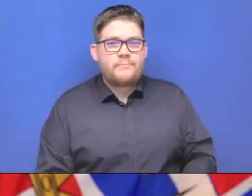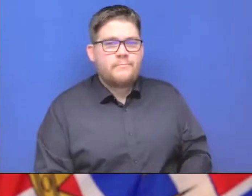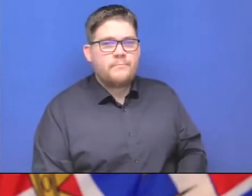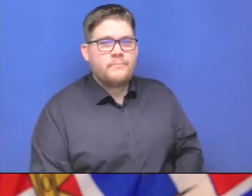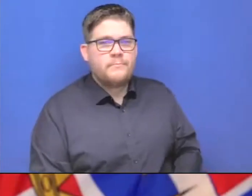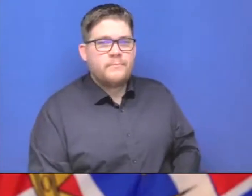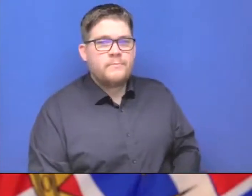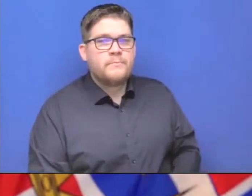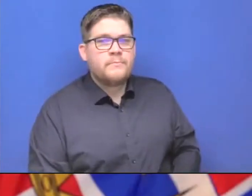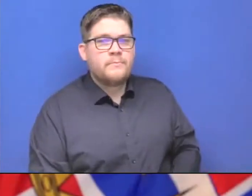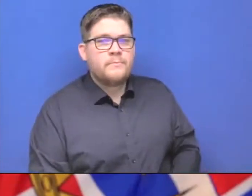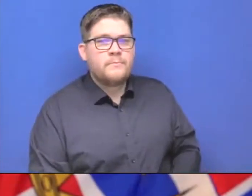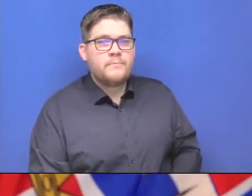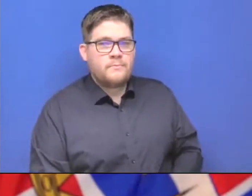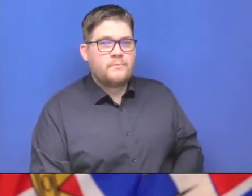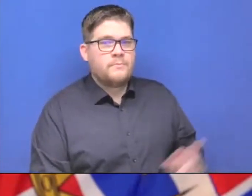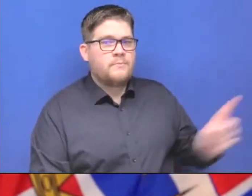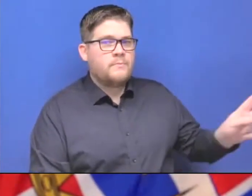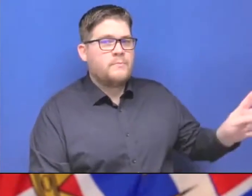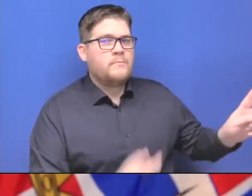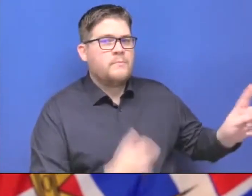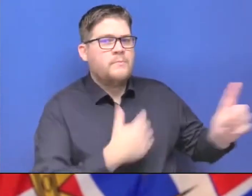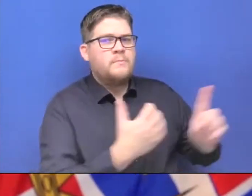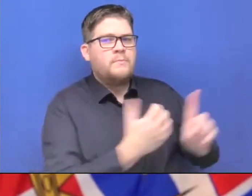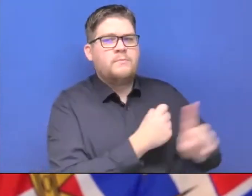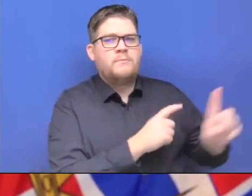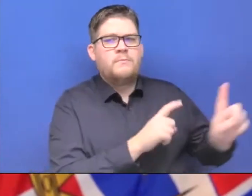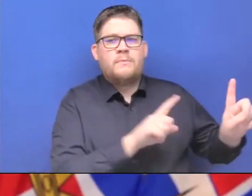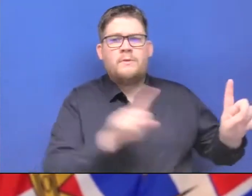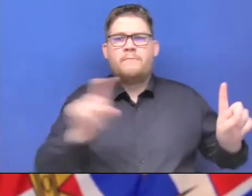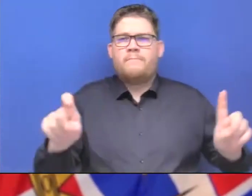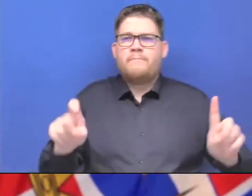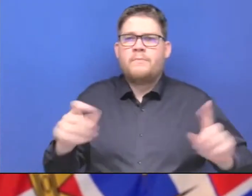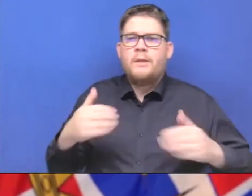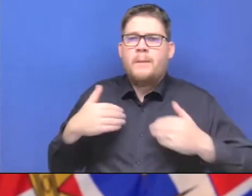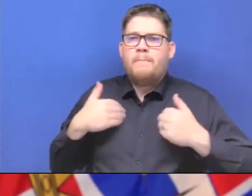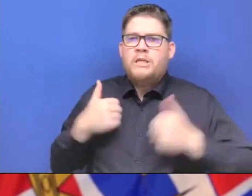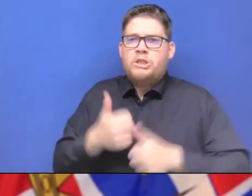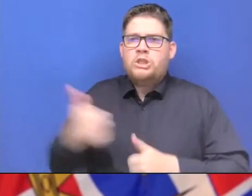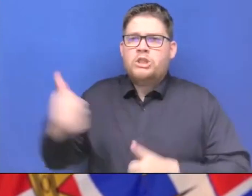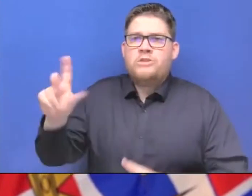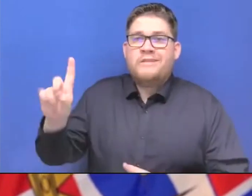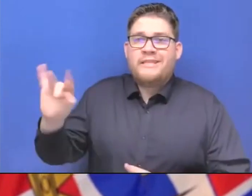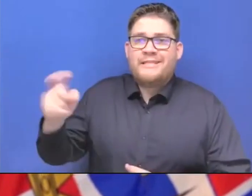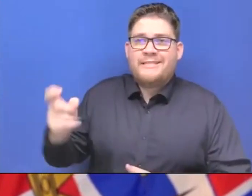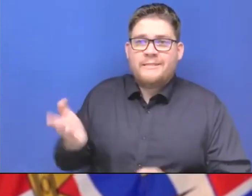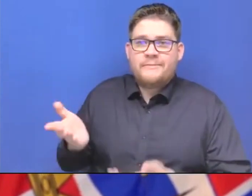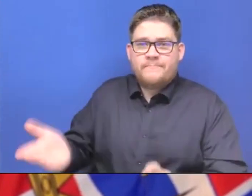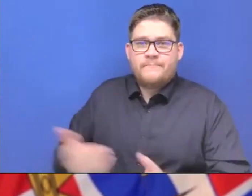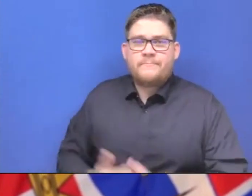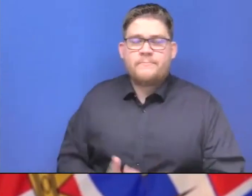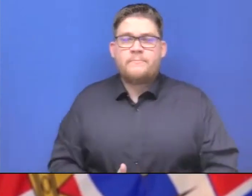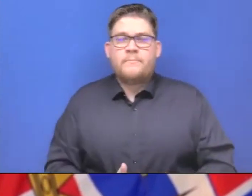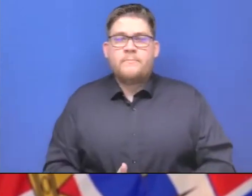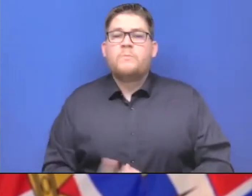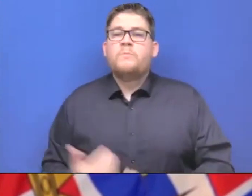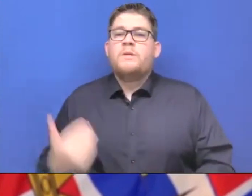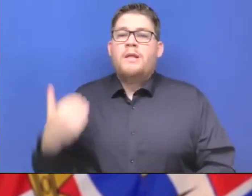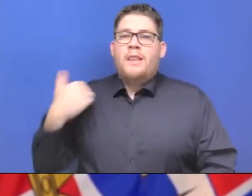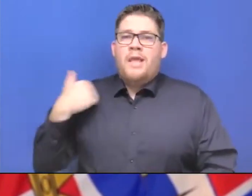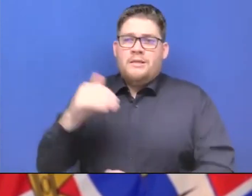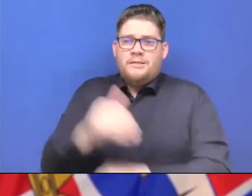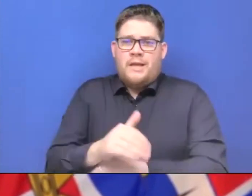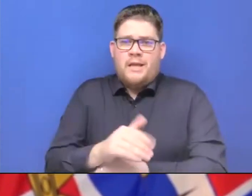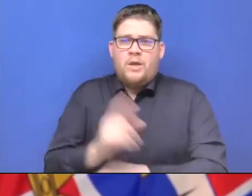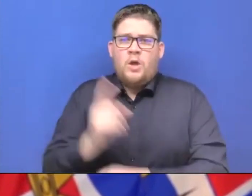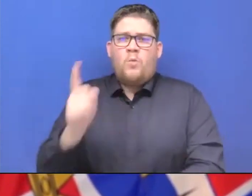For Minister Dix, we've seen a few examples. We reported one last night of clinics in smaller communities that have been forced